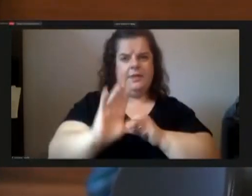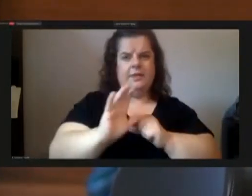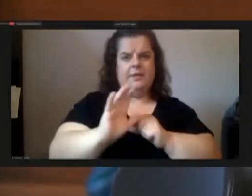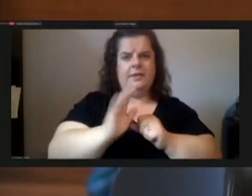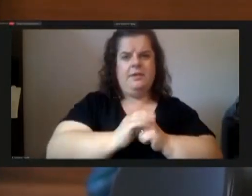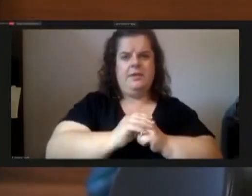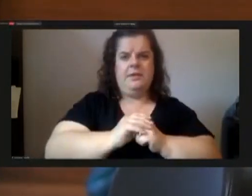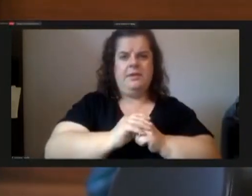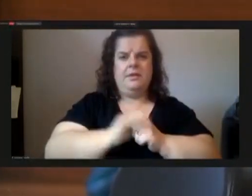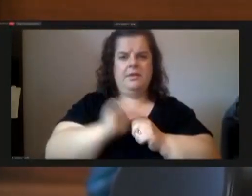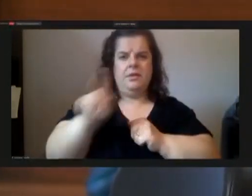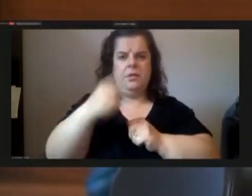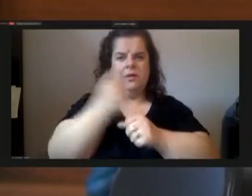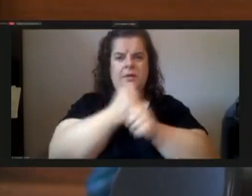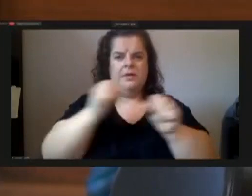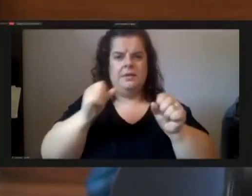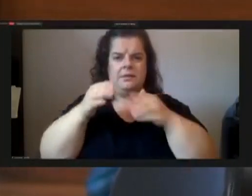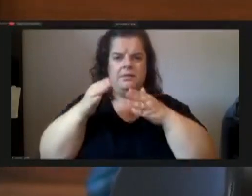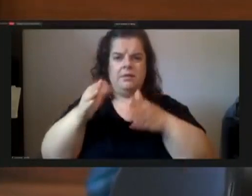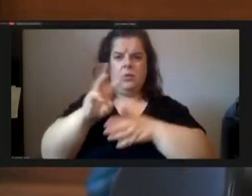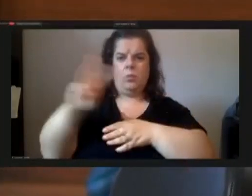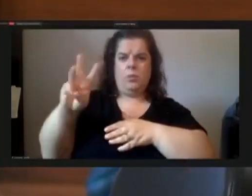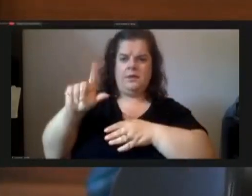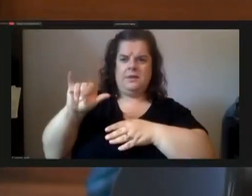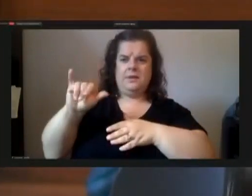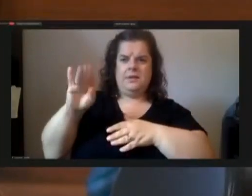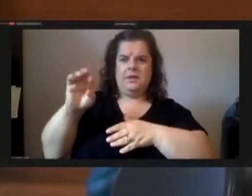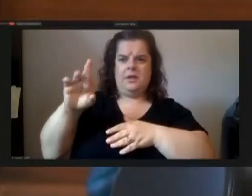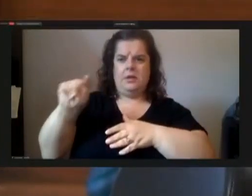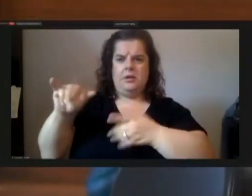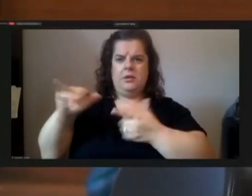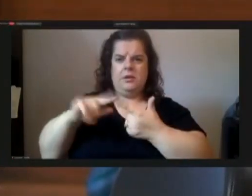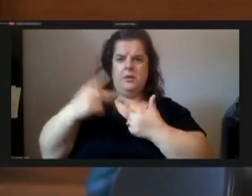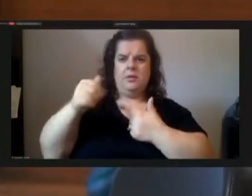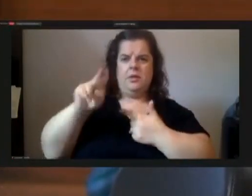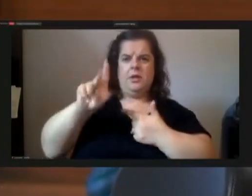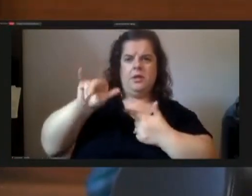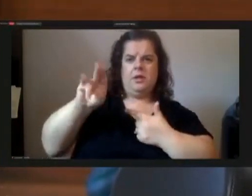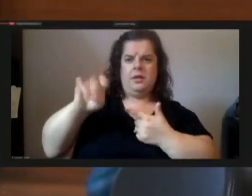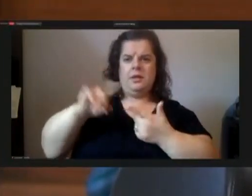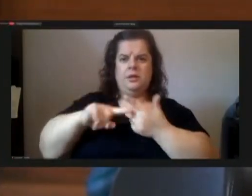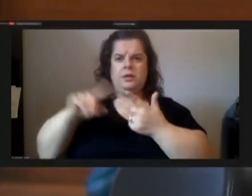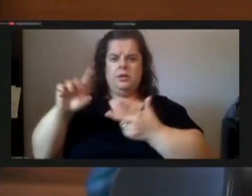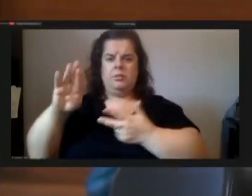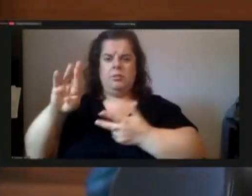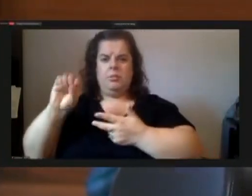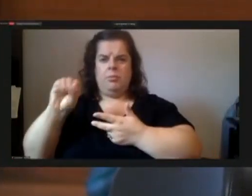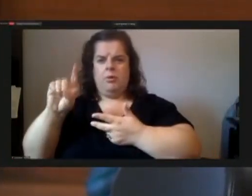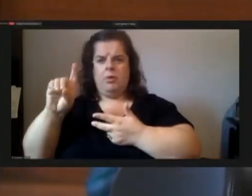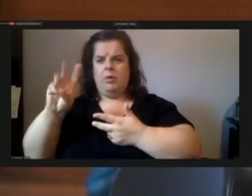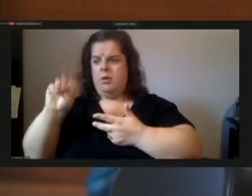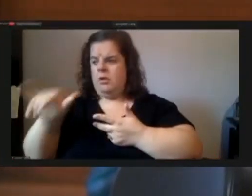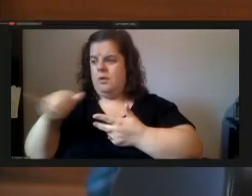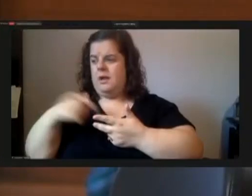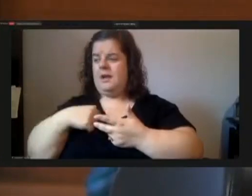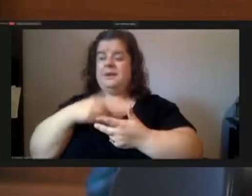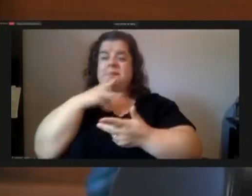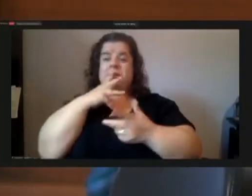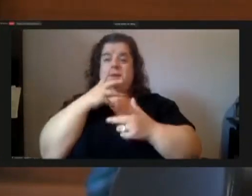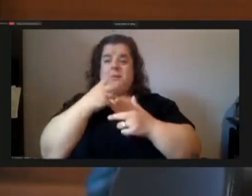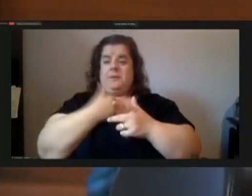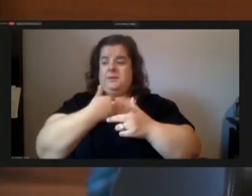all the only safe route west liberty pauline to broadway and i speak on that on experience